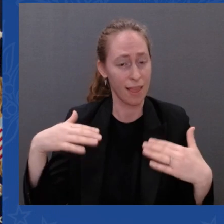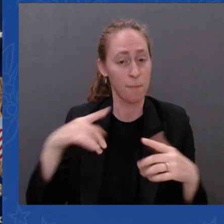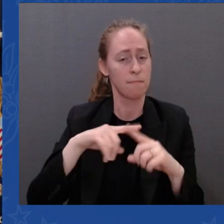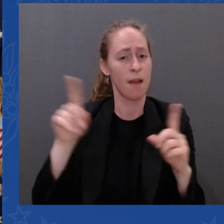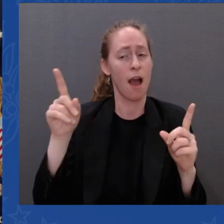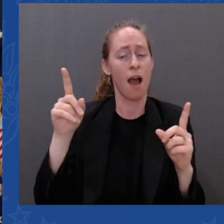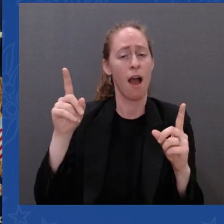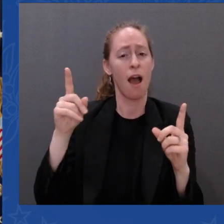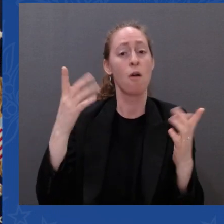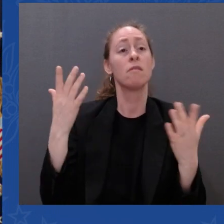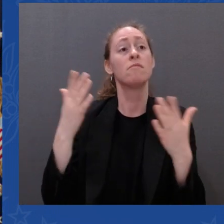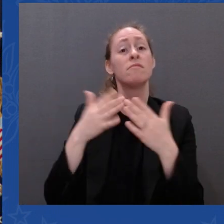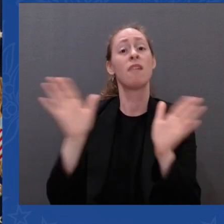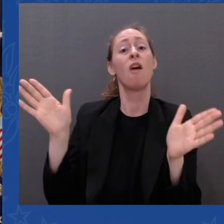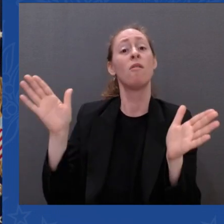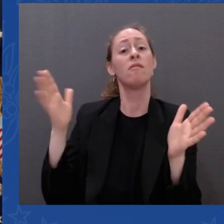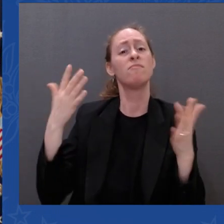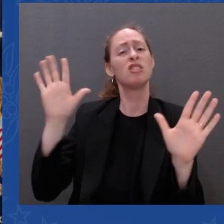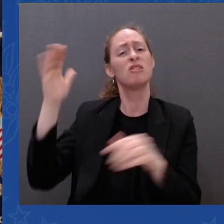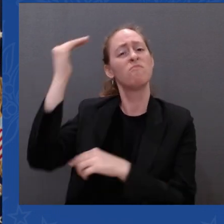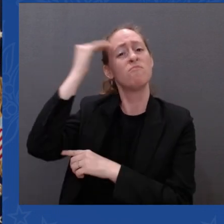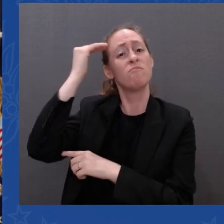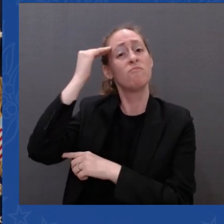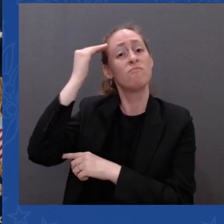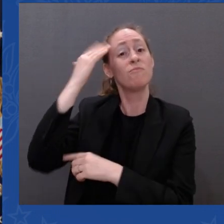Never have them jump in bed and cuddle with them.